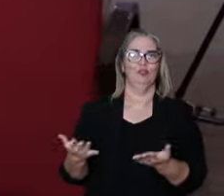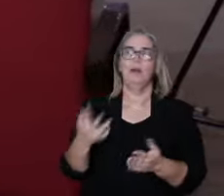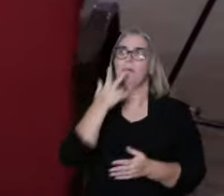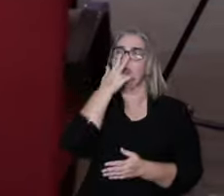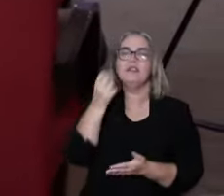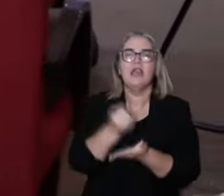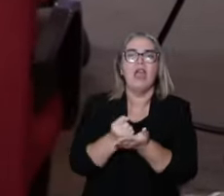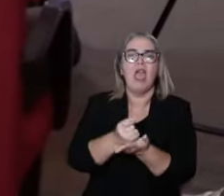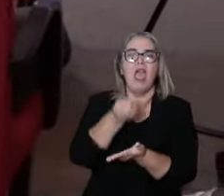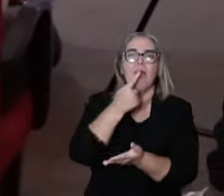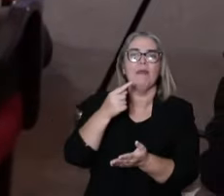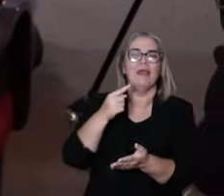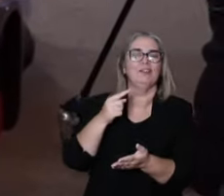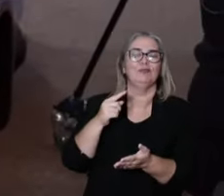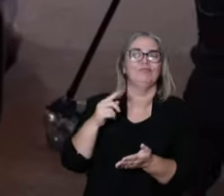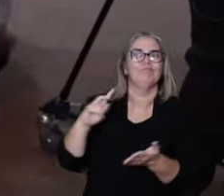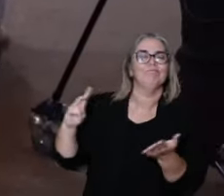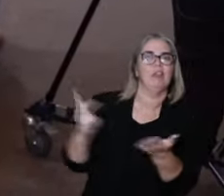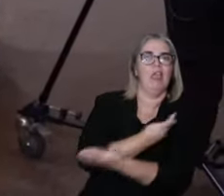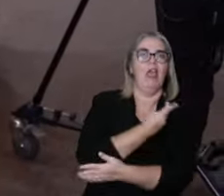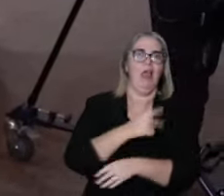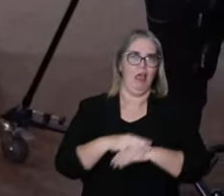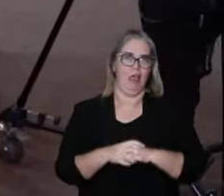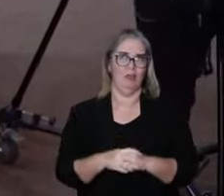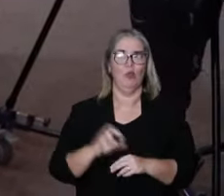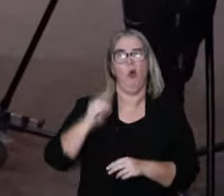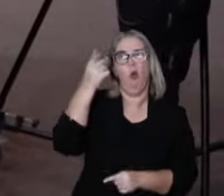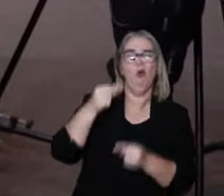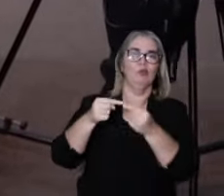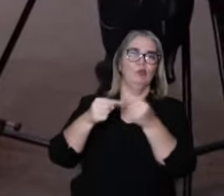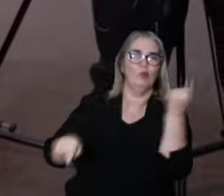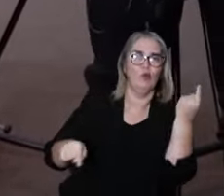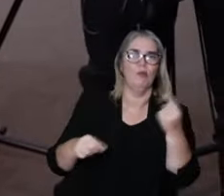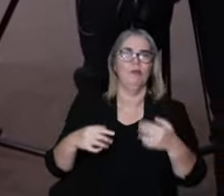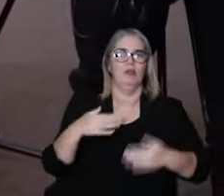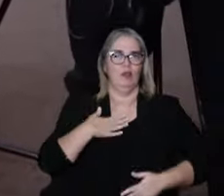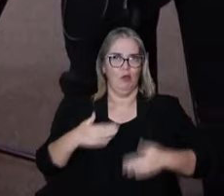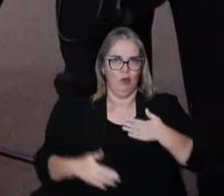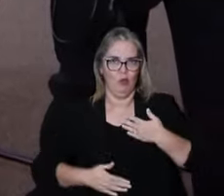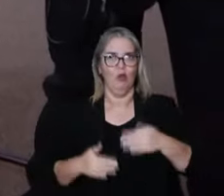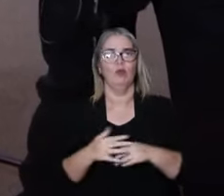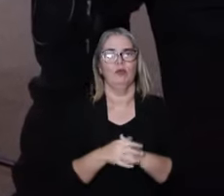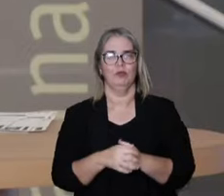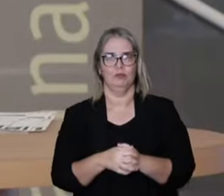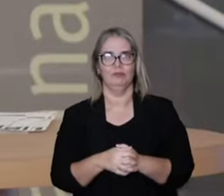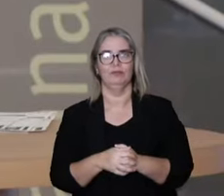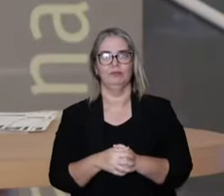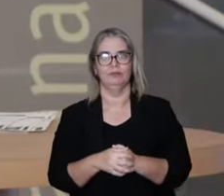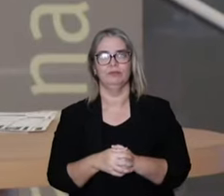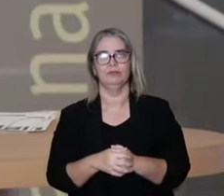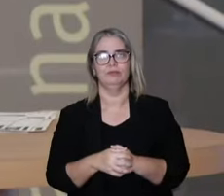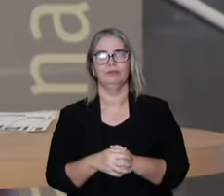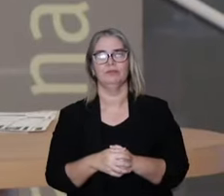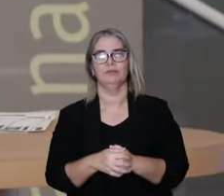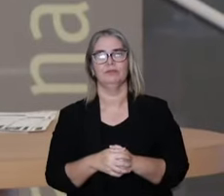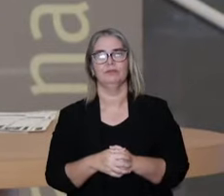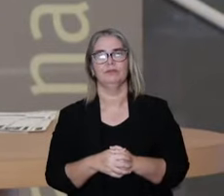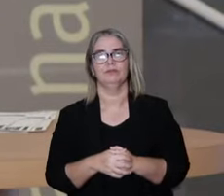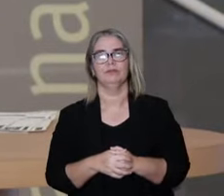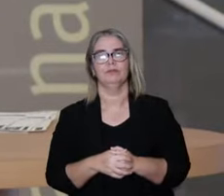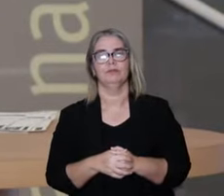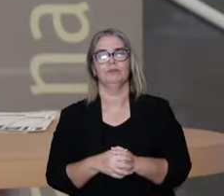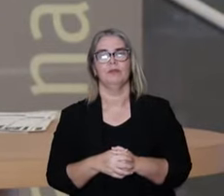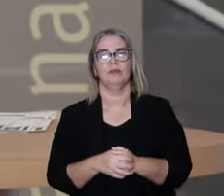this, the less invasive practices, the practices that try to work in another logic, they also are more relevant.